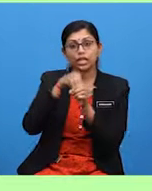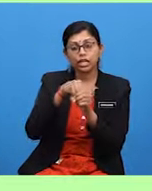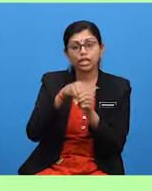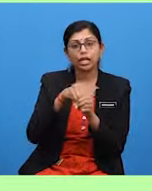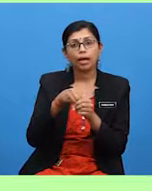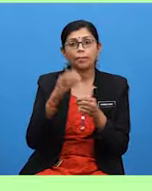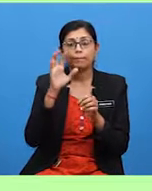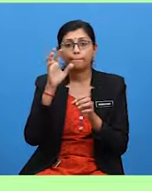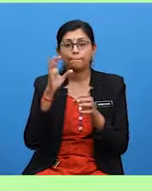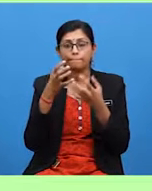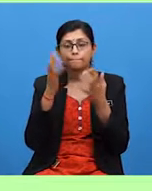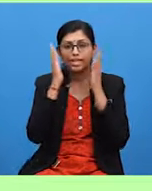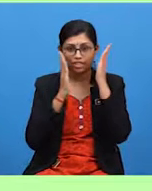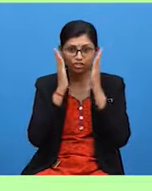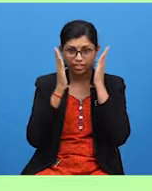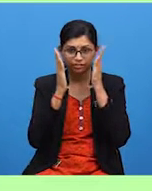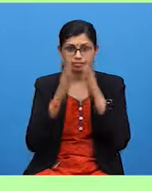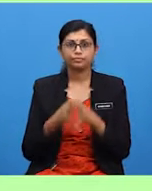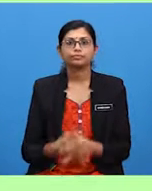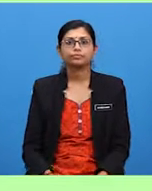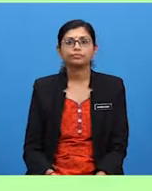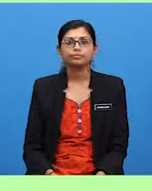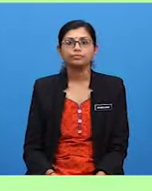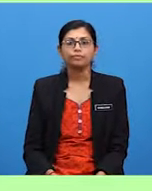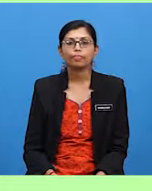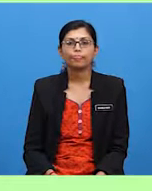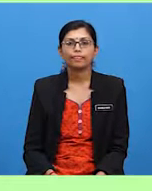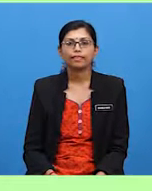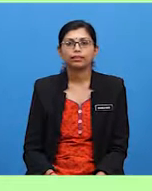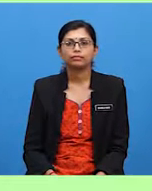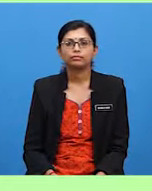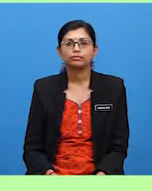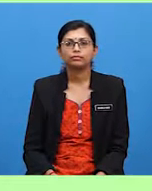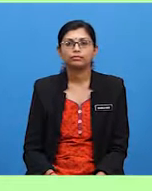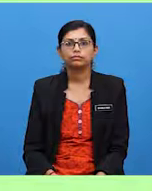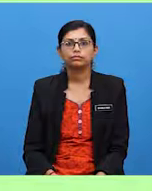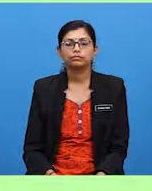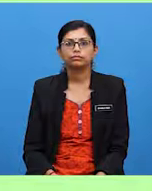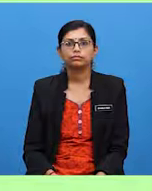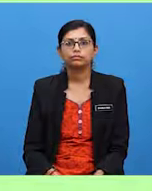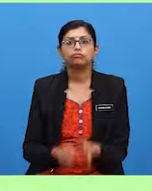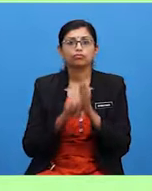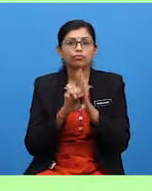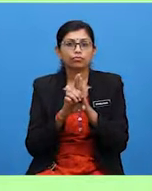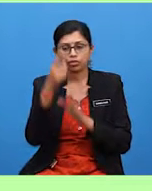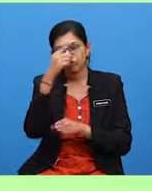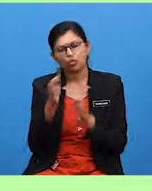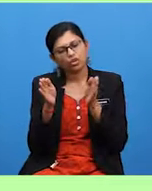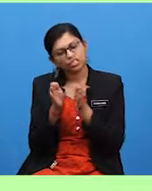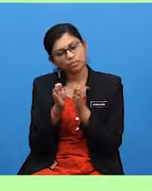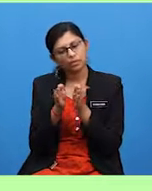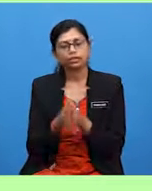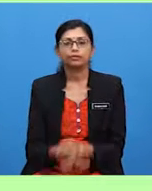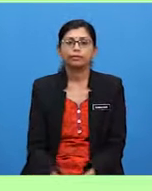few of. We have a few of. We have a small number